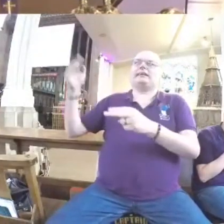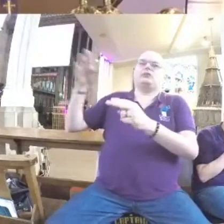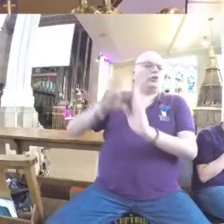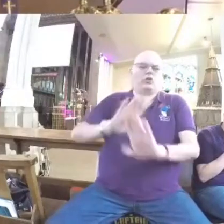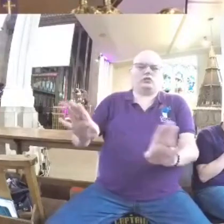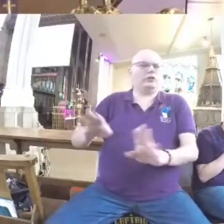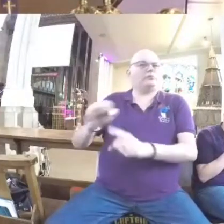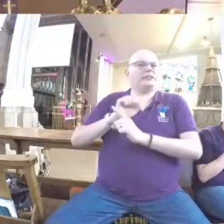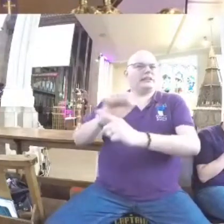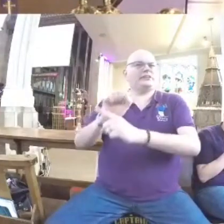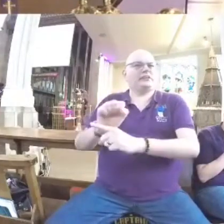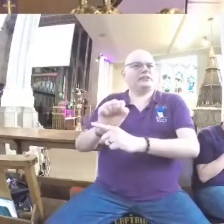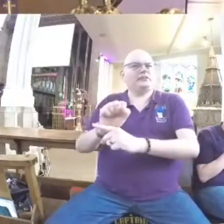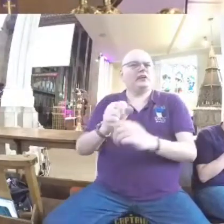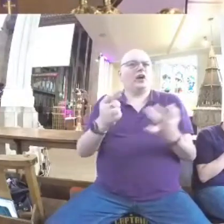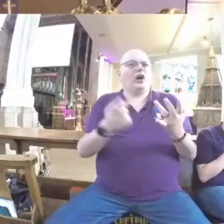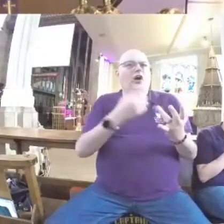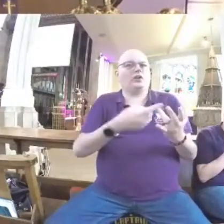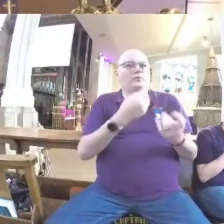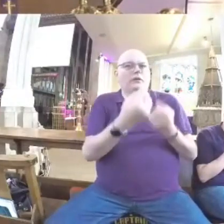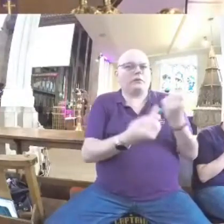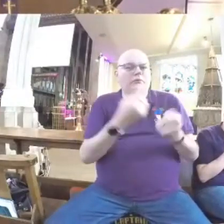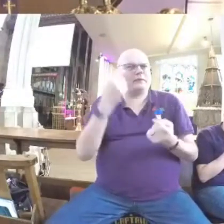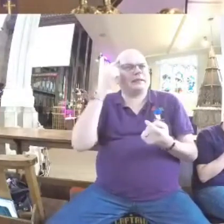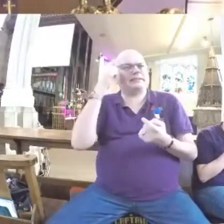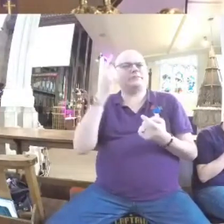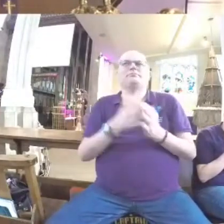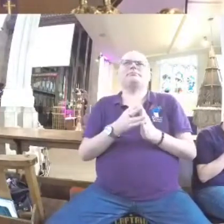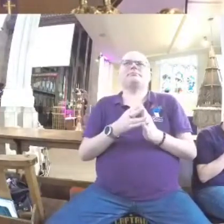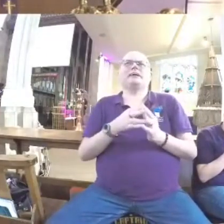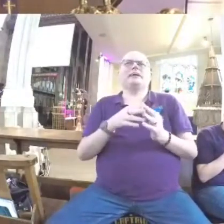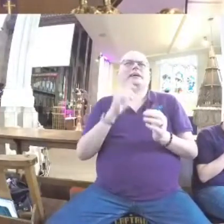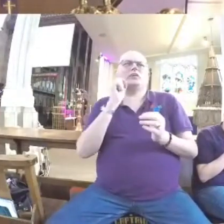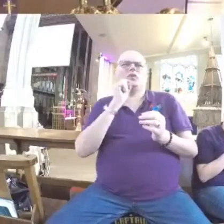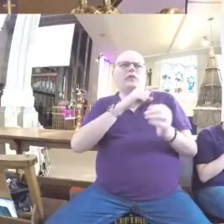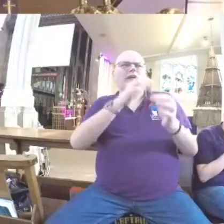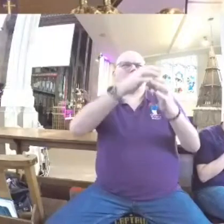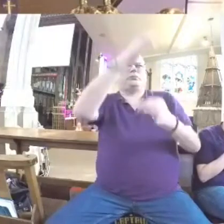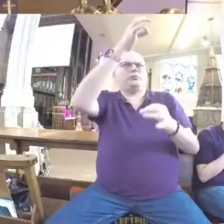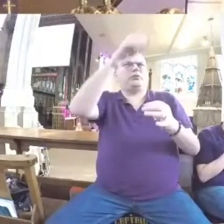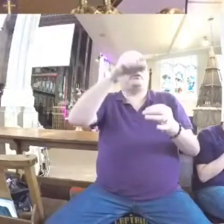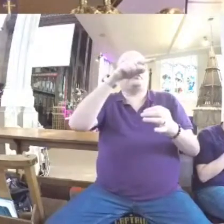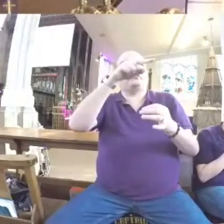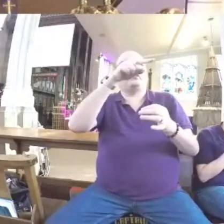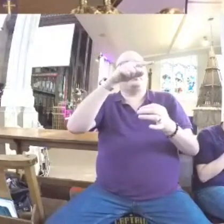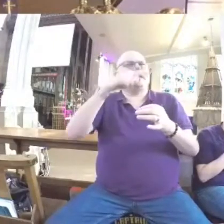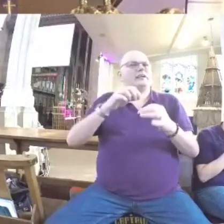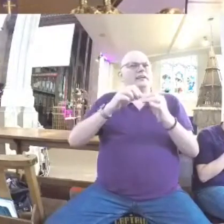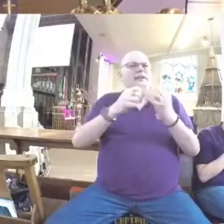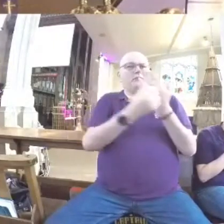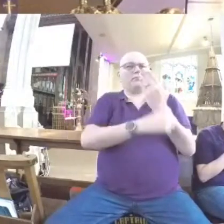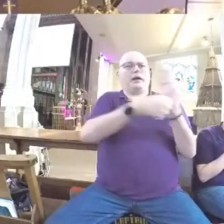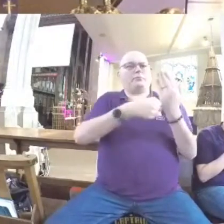Furthermore, some theologians and Bible students sometimes refer to the scarlet thread as a running theme throughout the whole Bible.